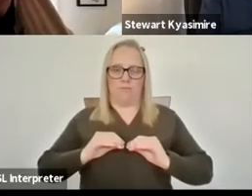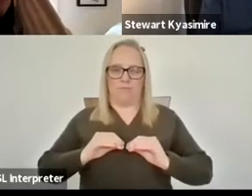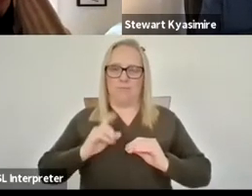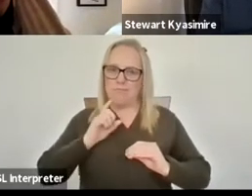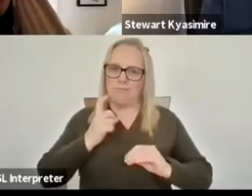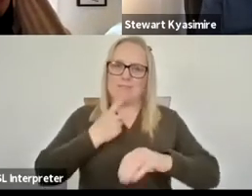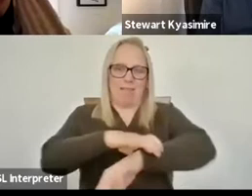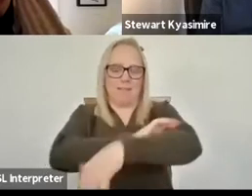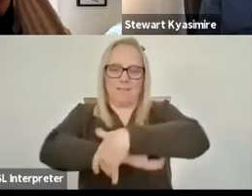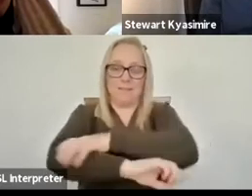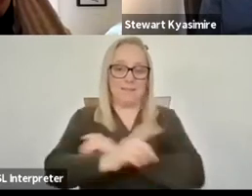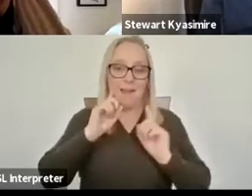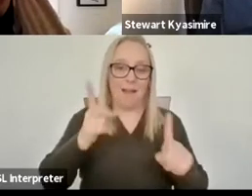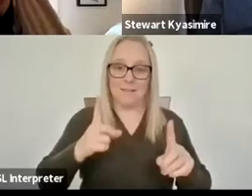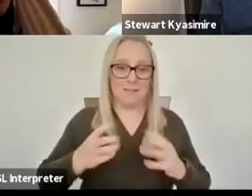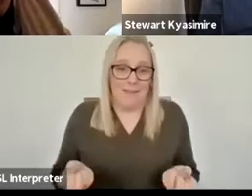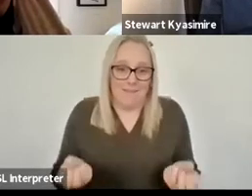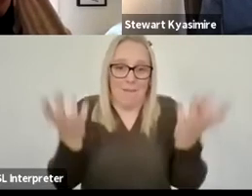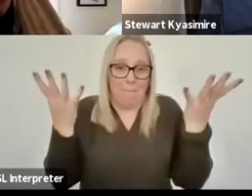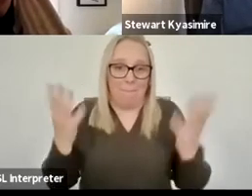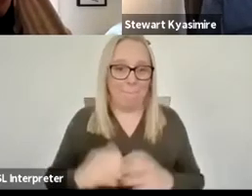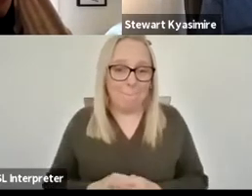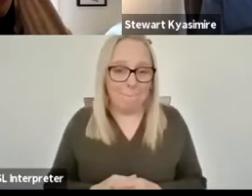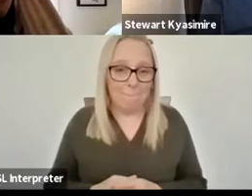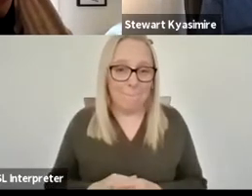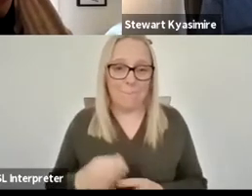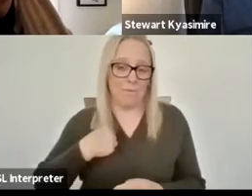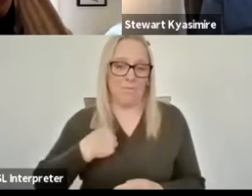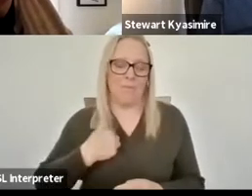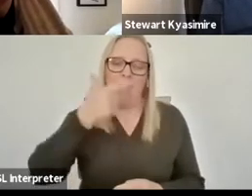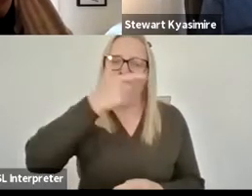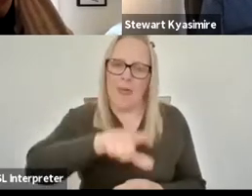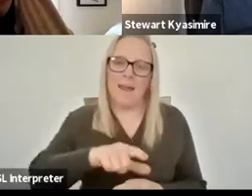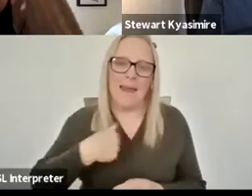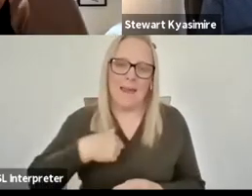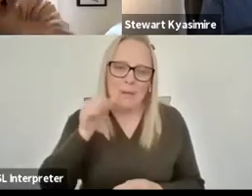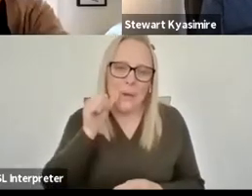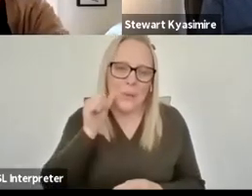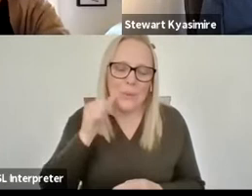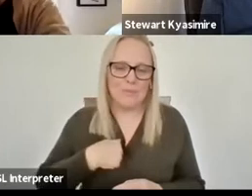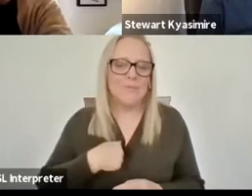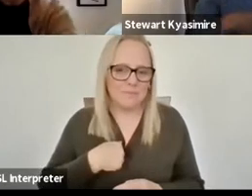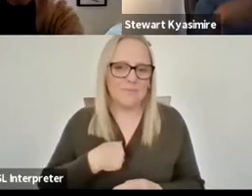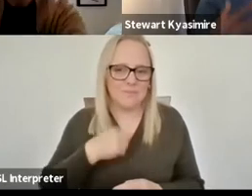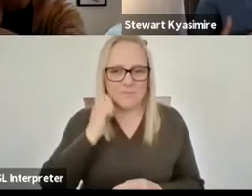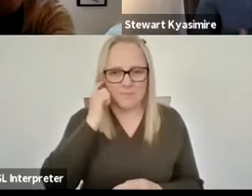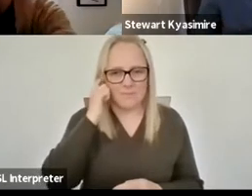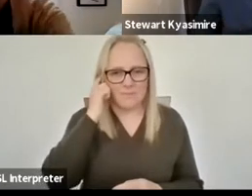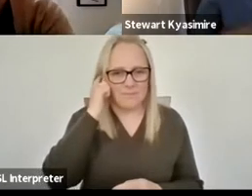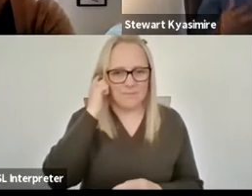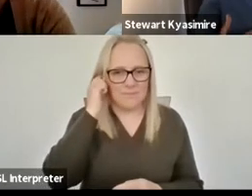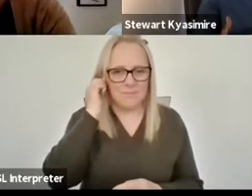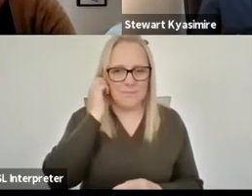creative i'm very lucky because i'm the kind of person that can as i said um um understands